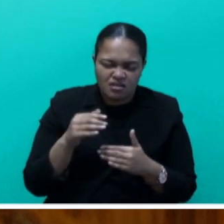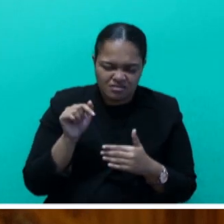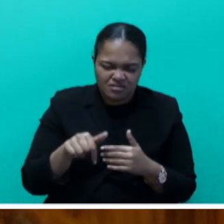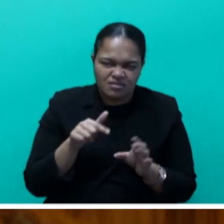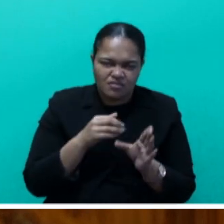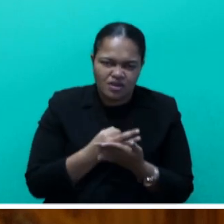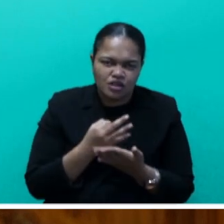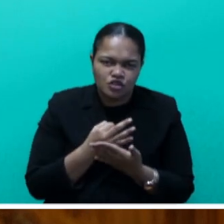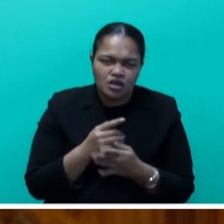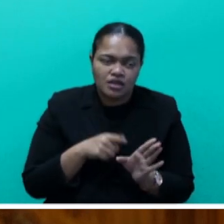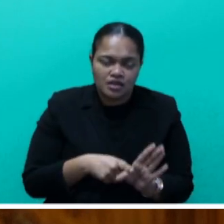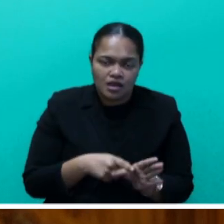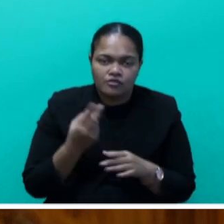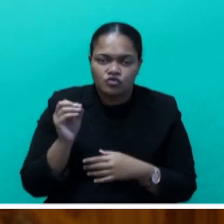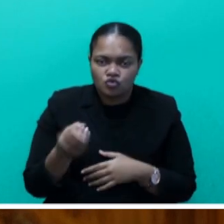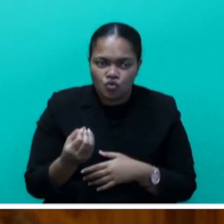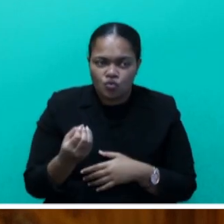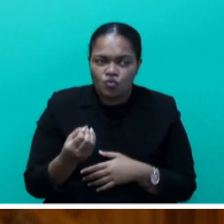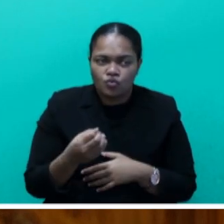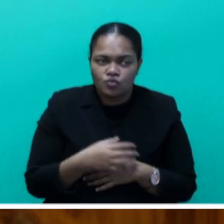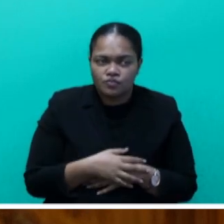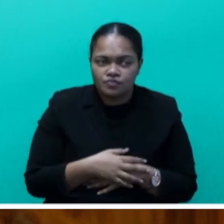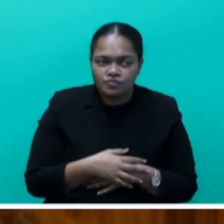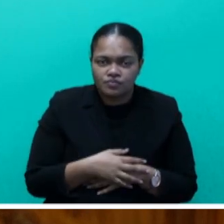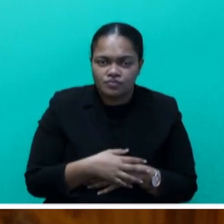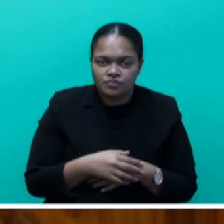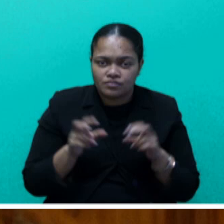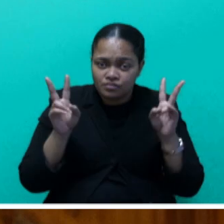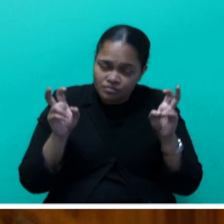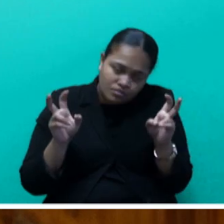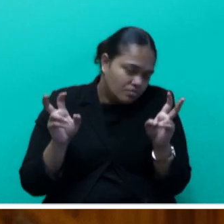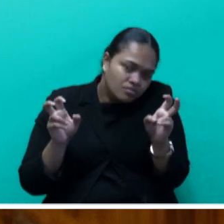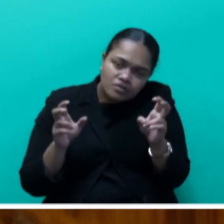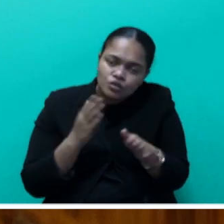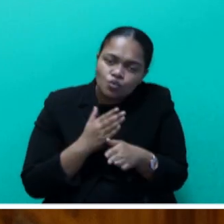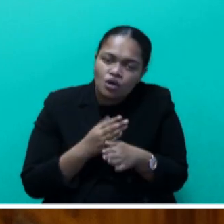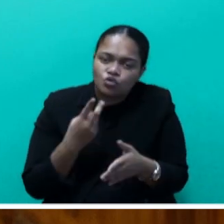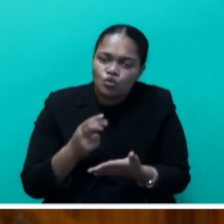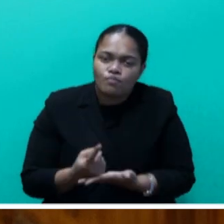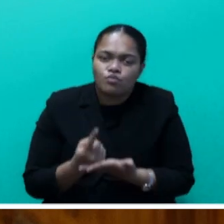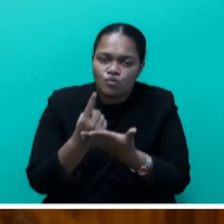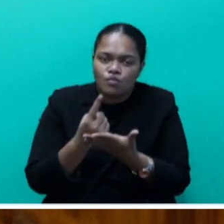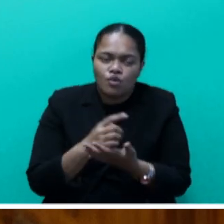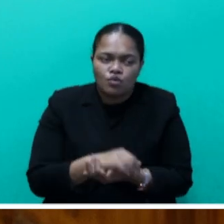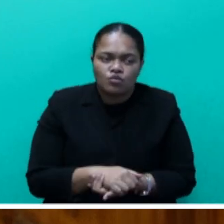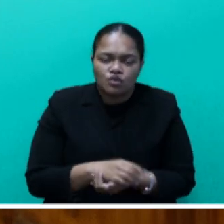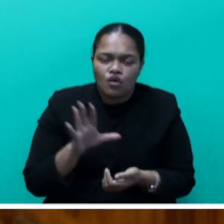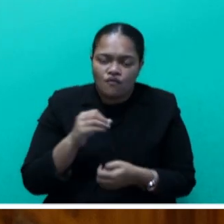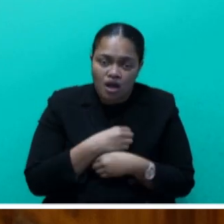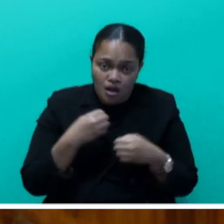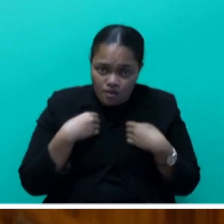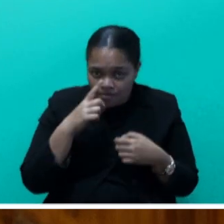The highlights that are significant work required to promote the heritage of our people,